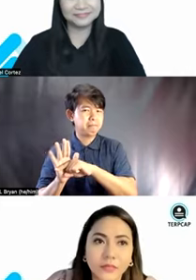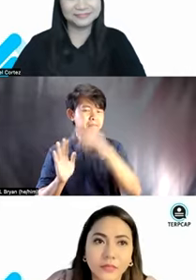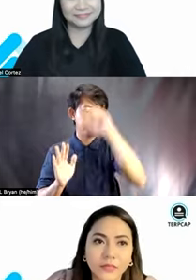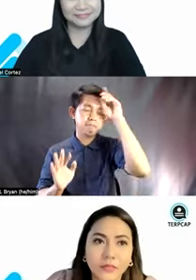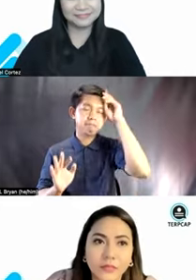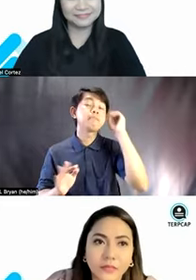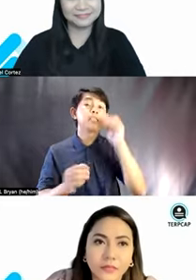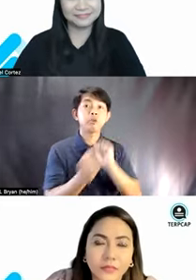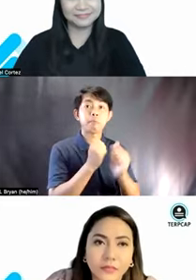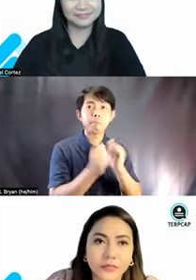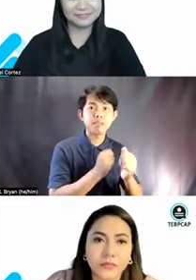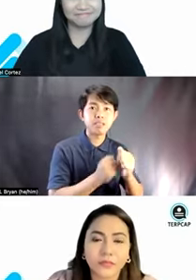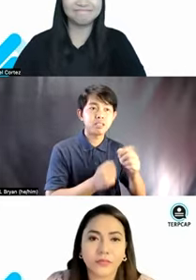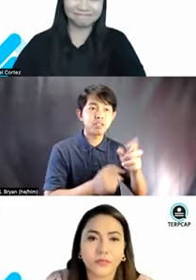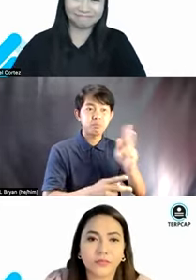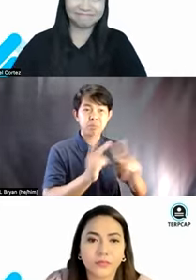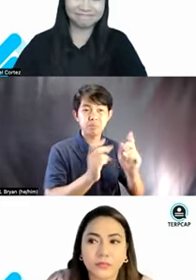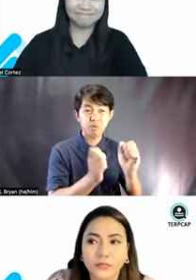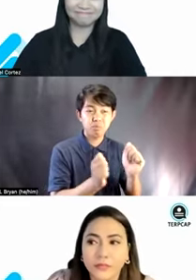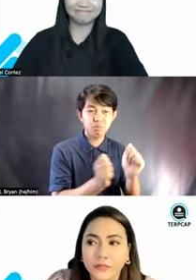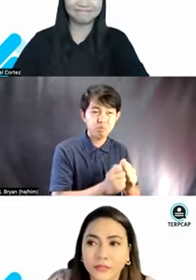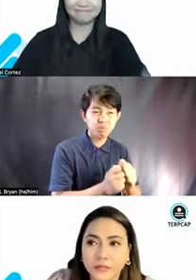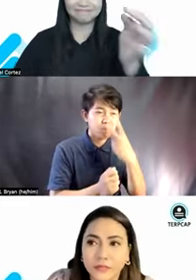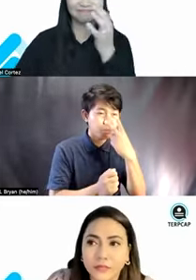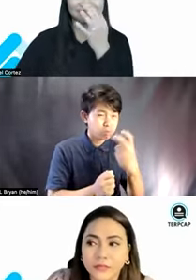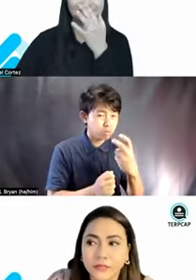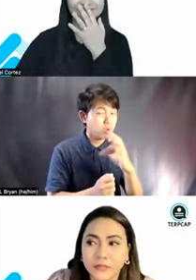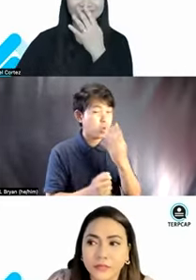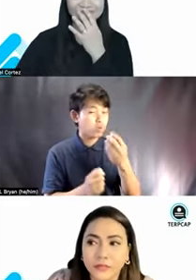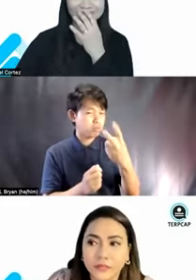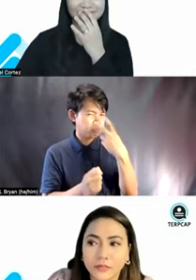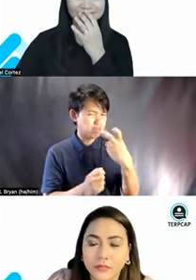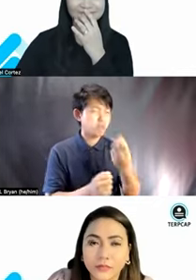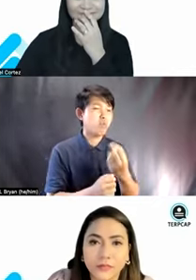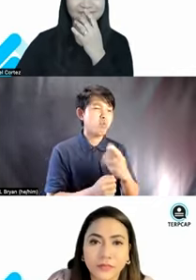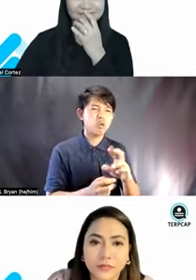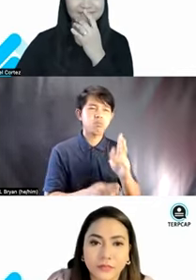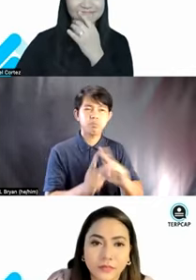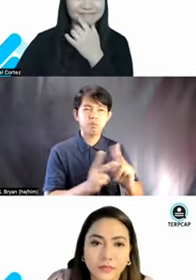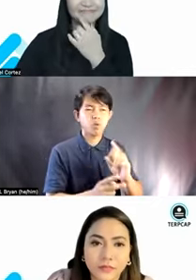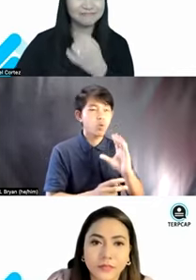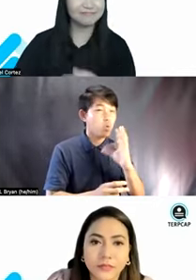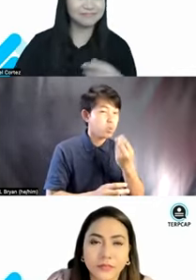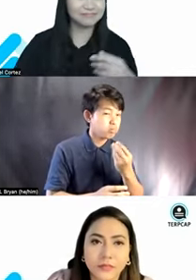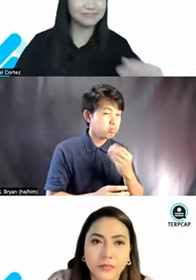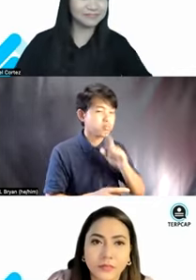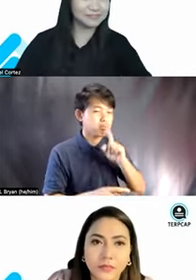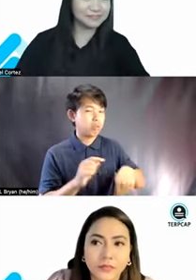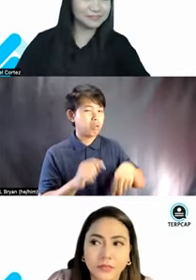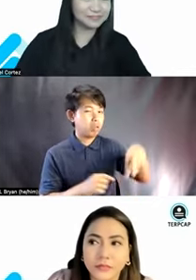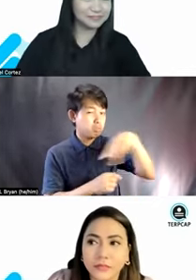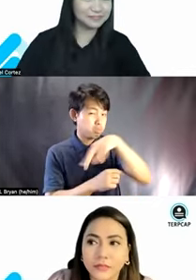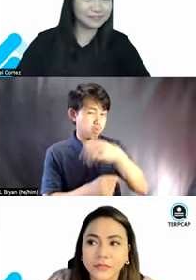being a person who is blind or a person who is not walking or has